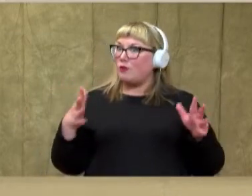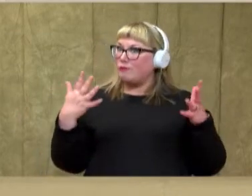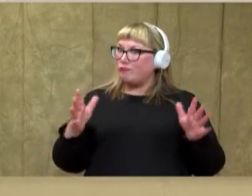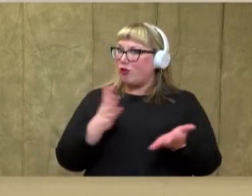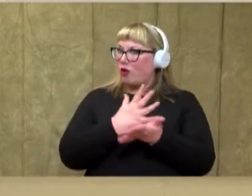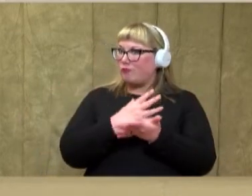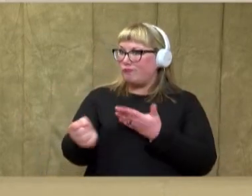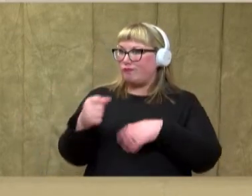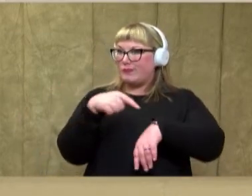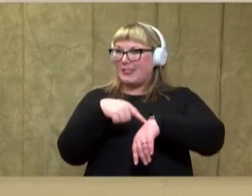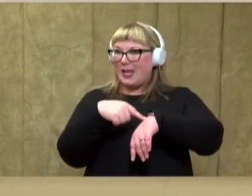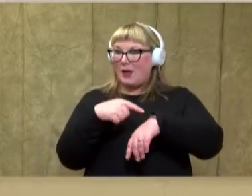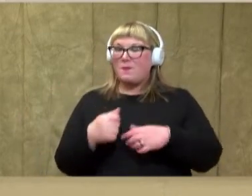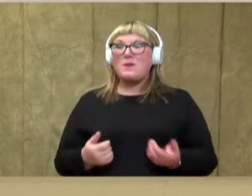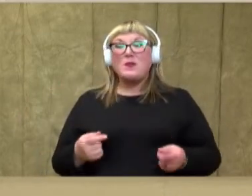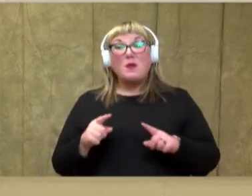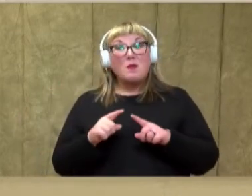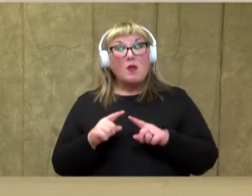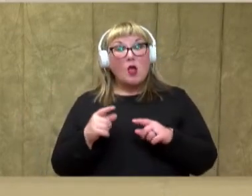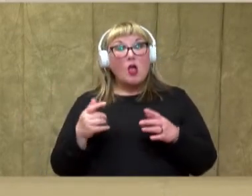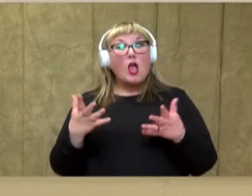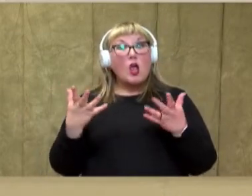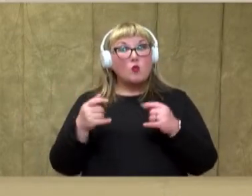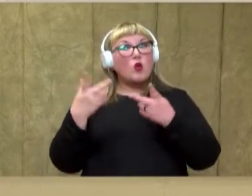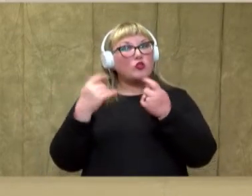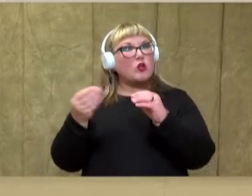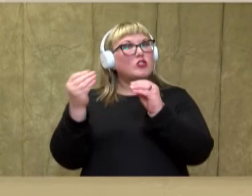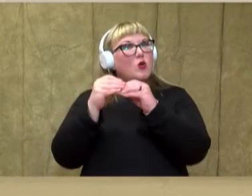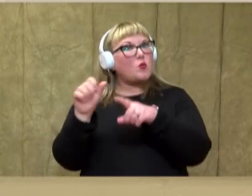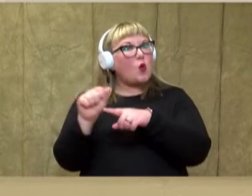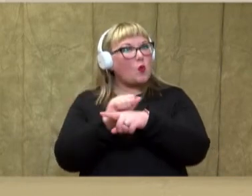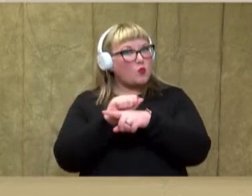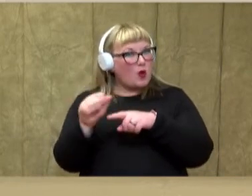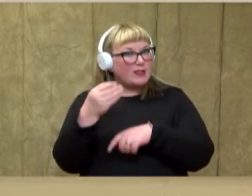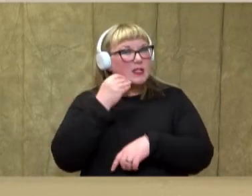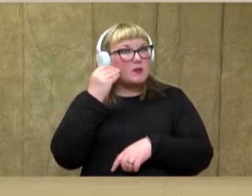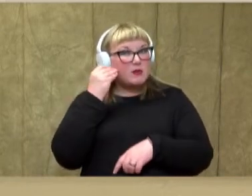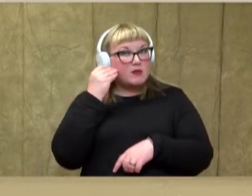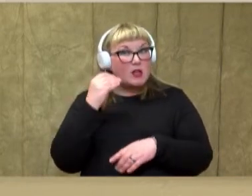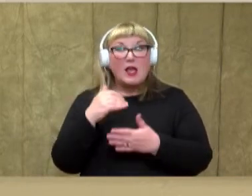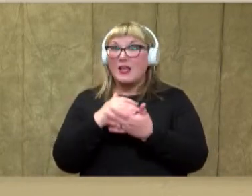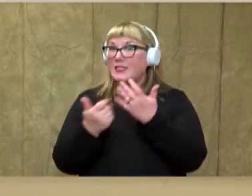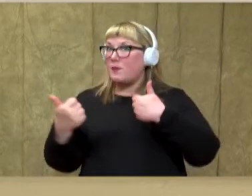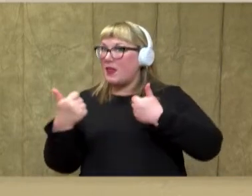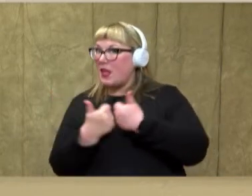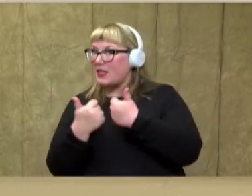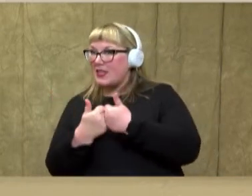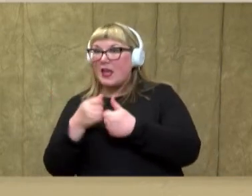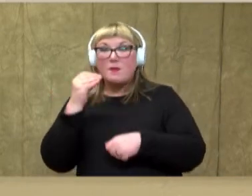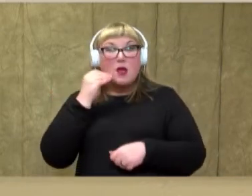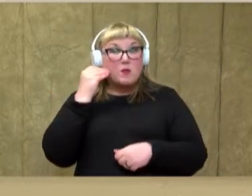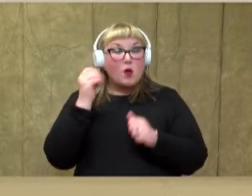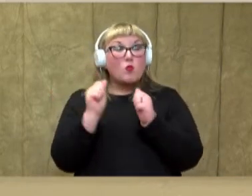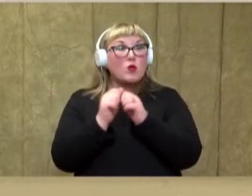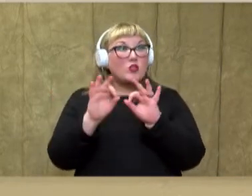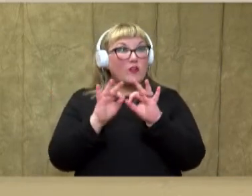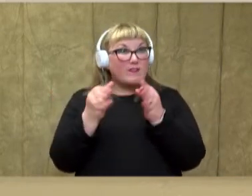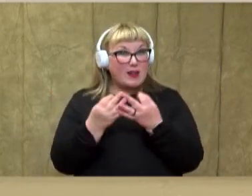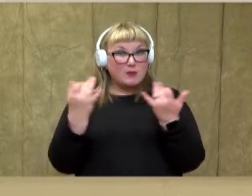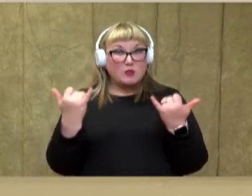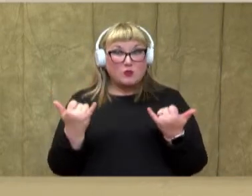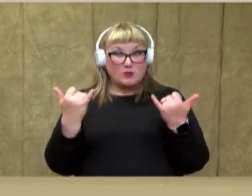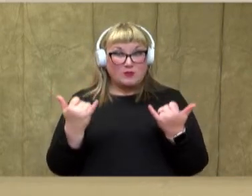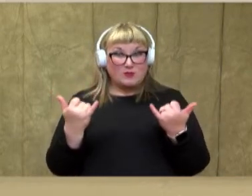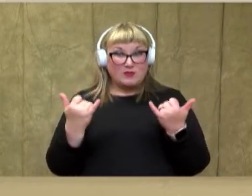the time we have for today. So I want you to try some more problems like this and some of these games at home with your family today.